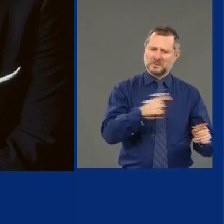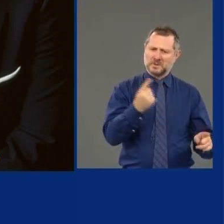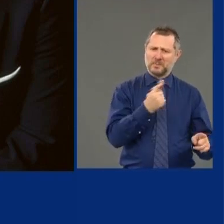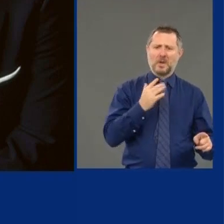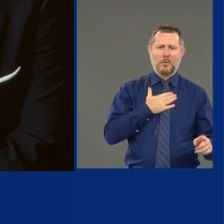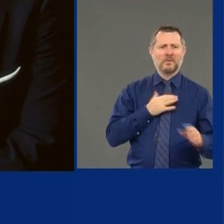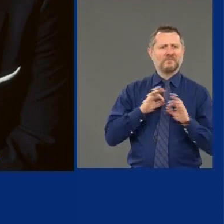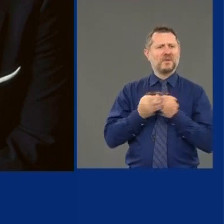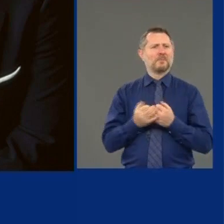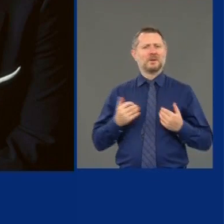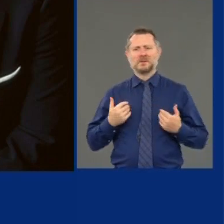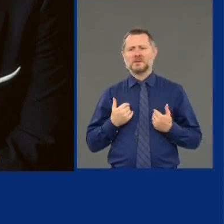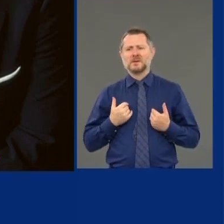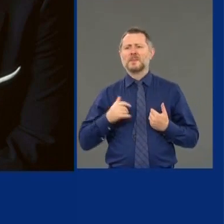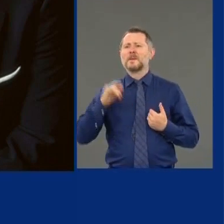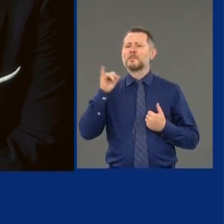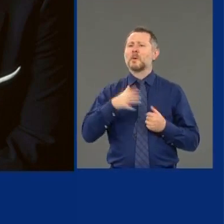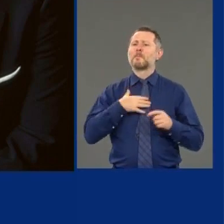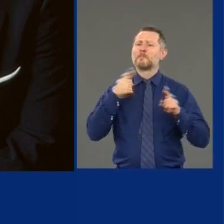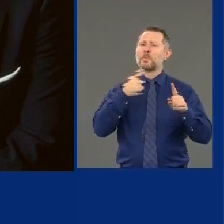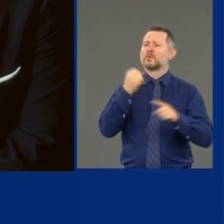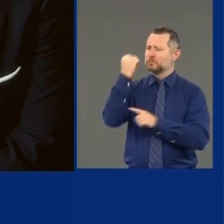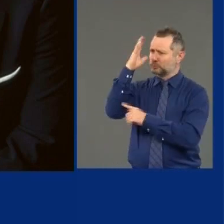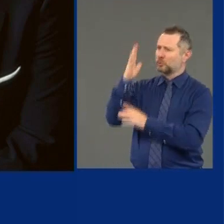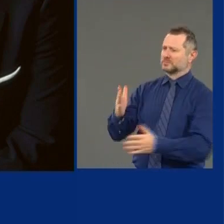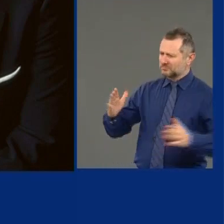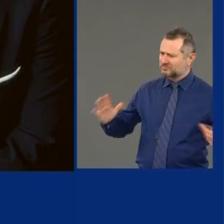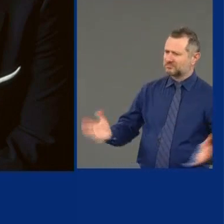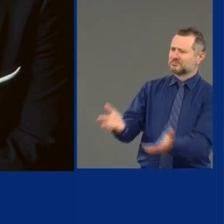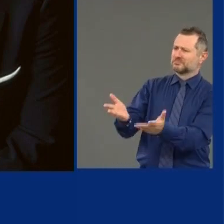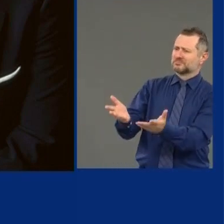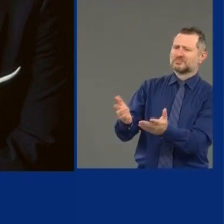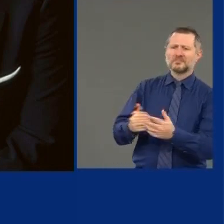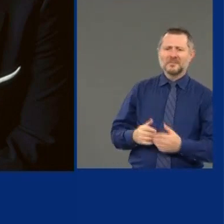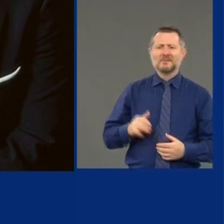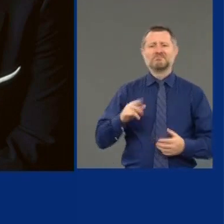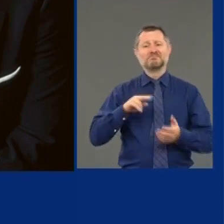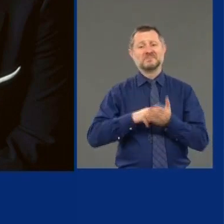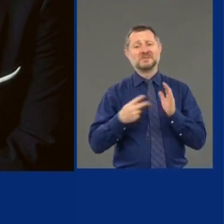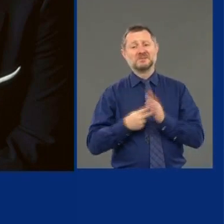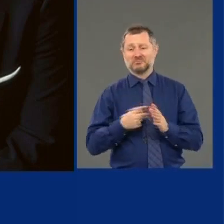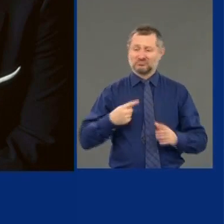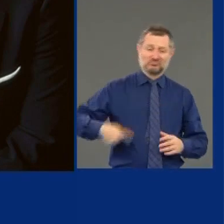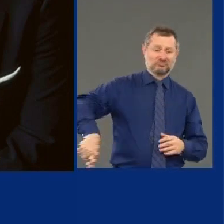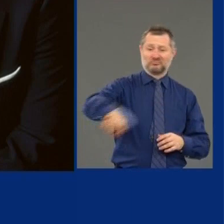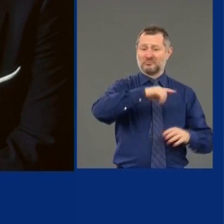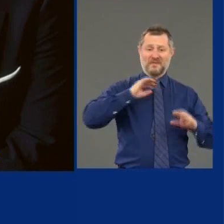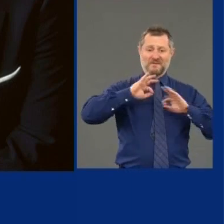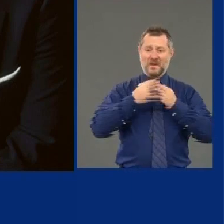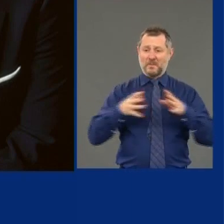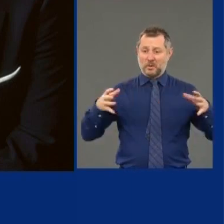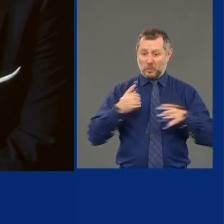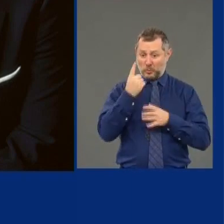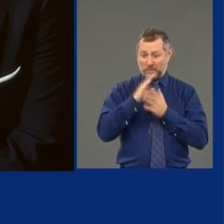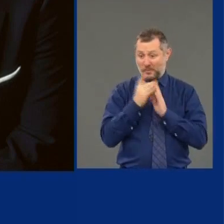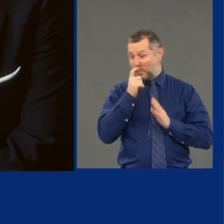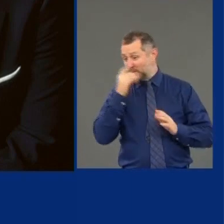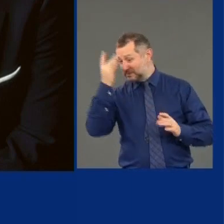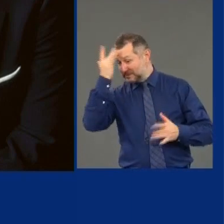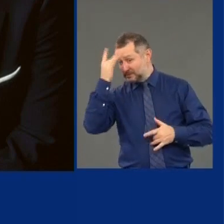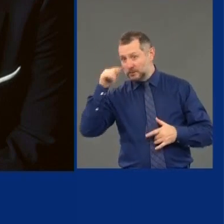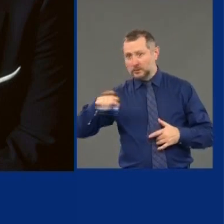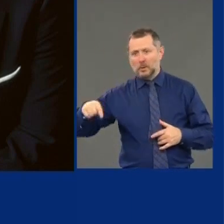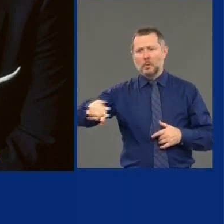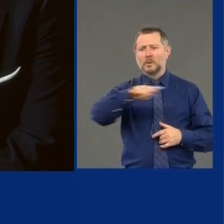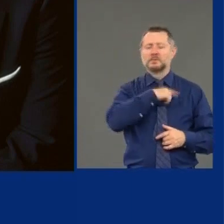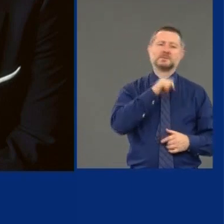That's what the protests are saying. When one of us gets sick, we're all suffering in this